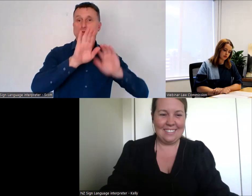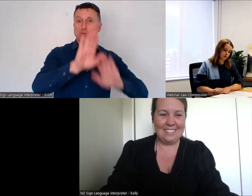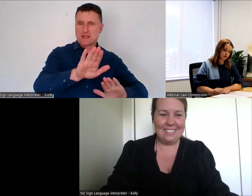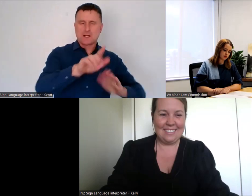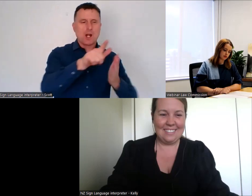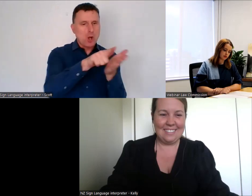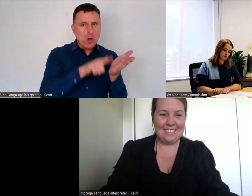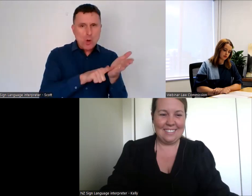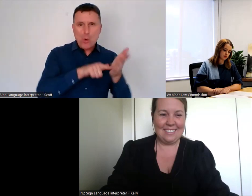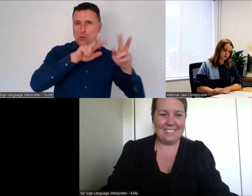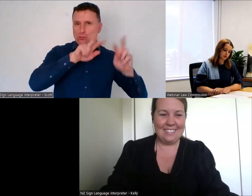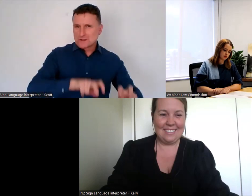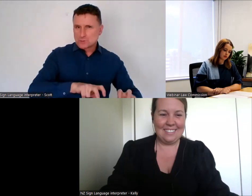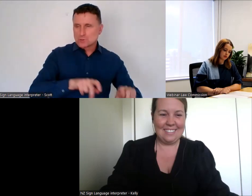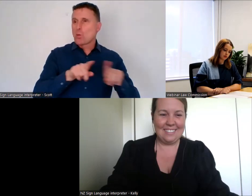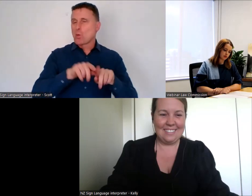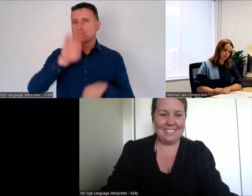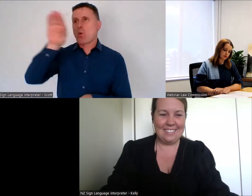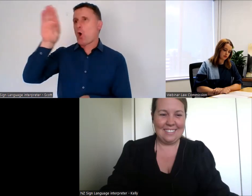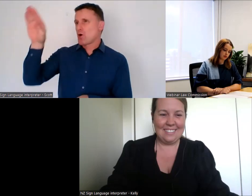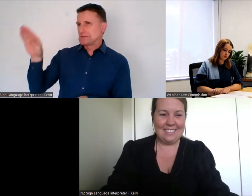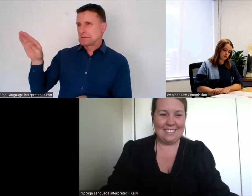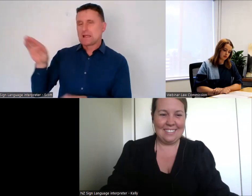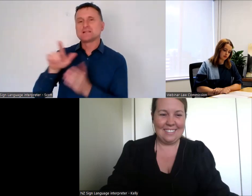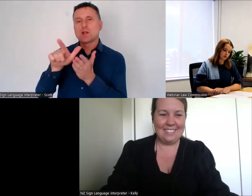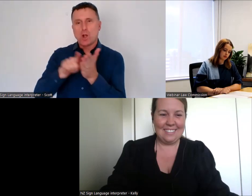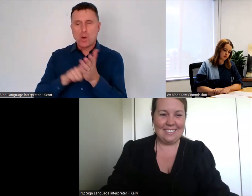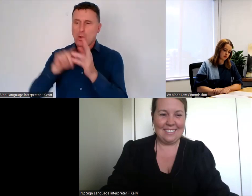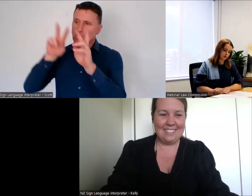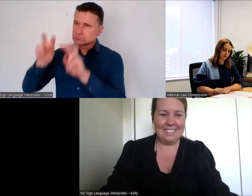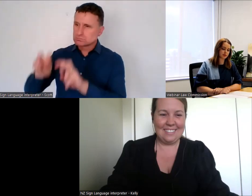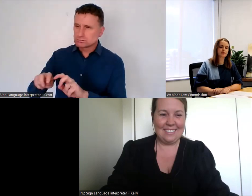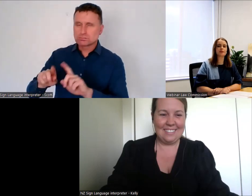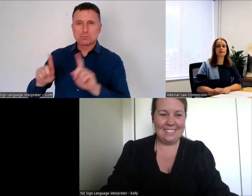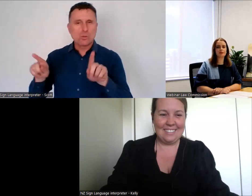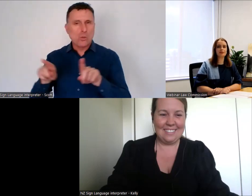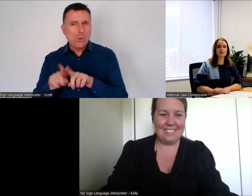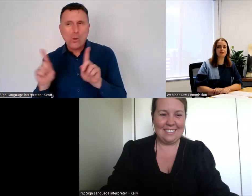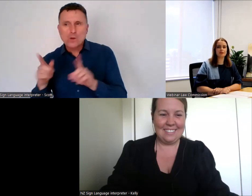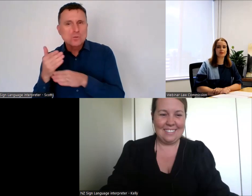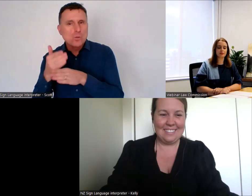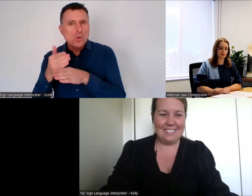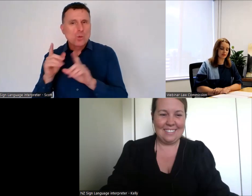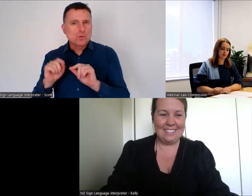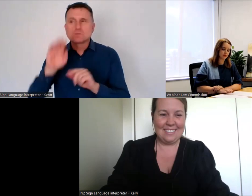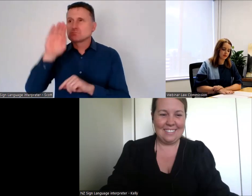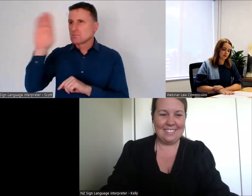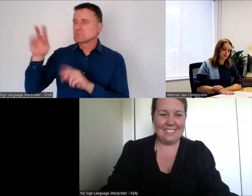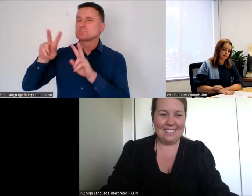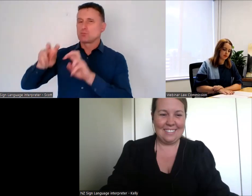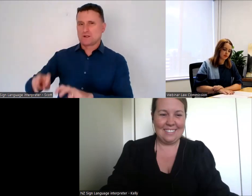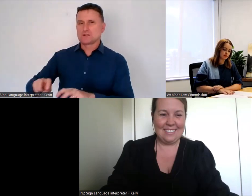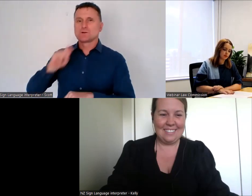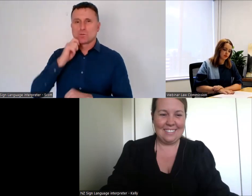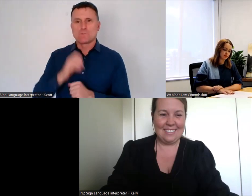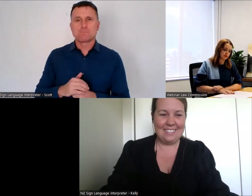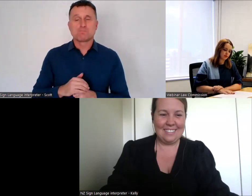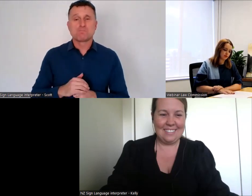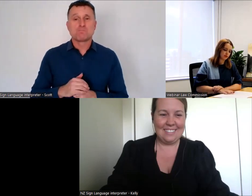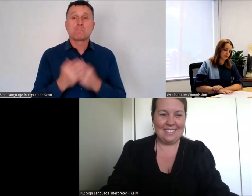and often practice. We consult with the public and with